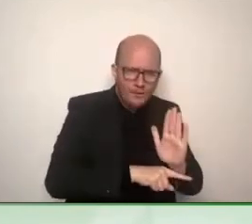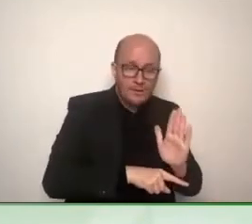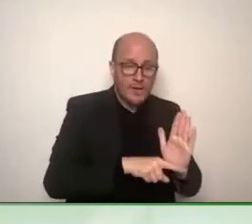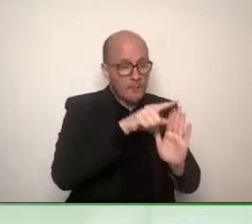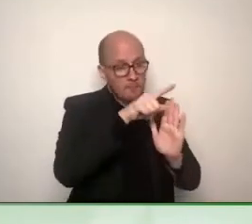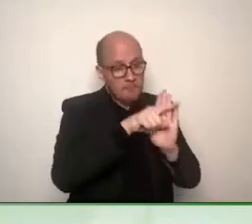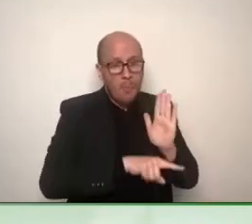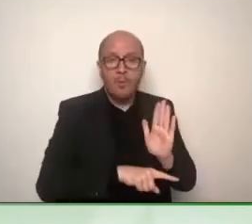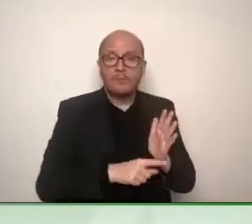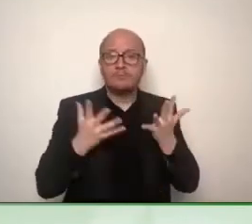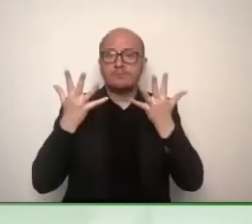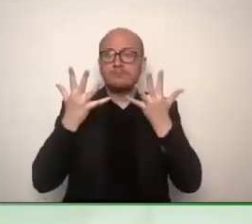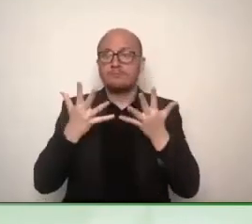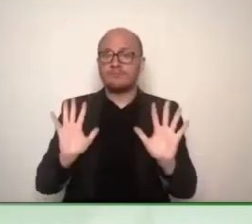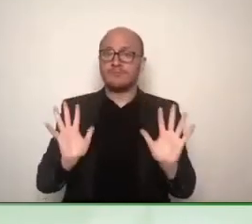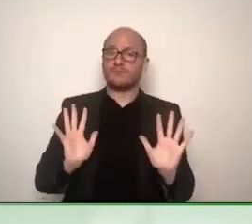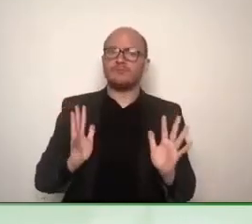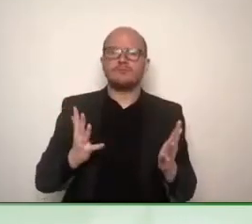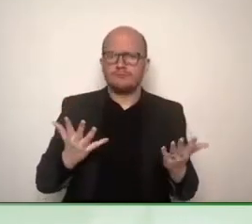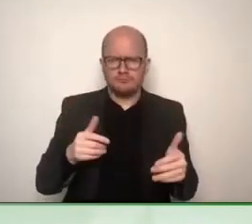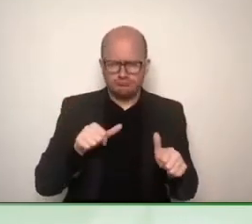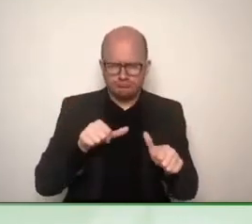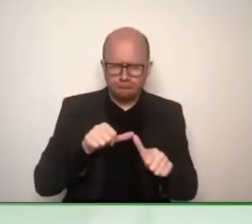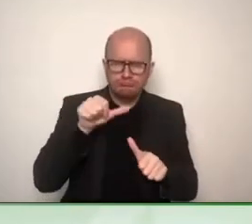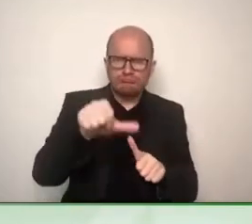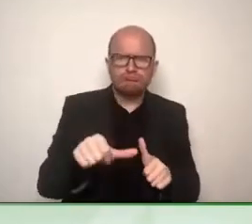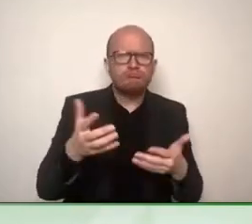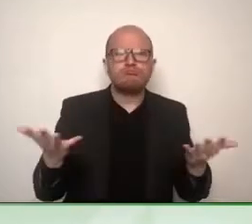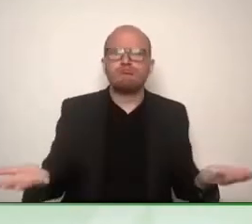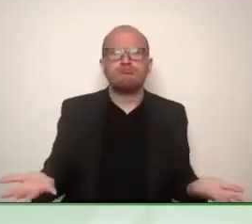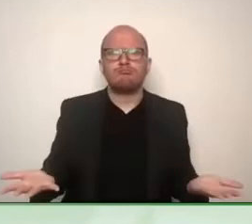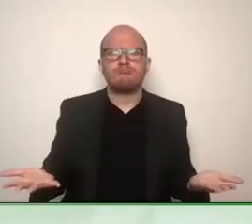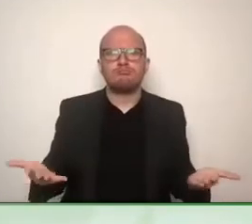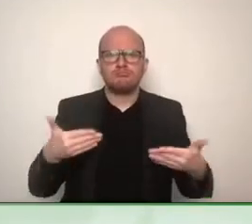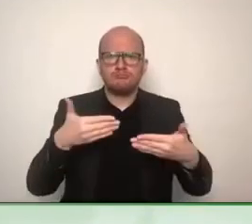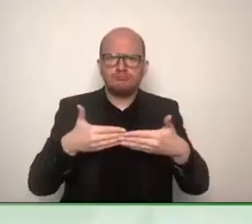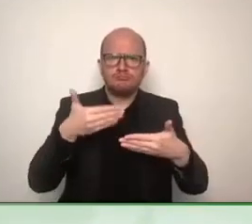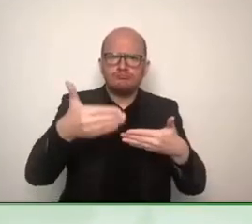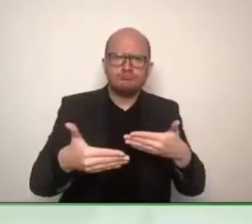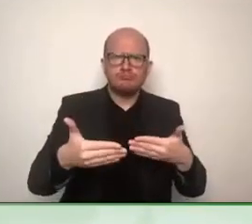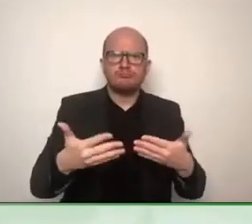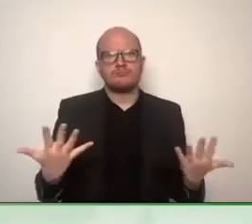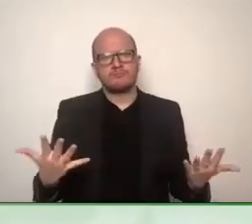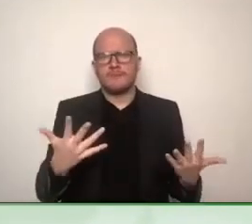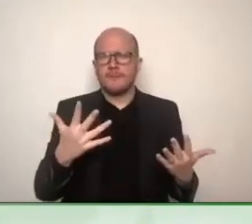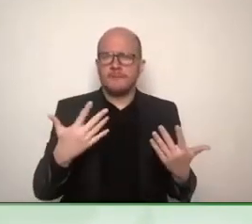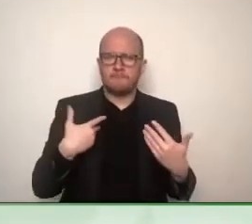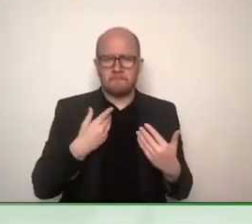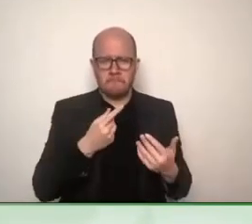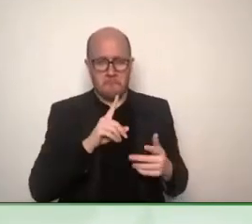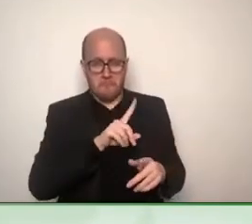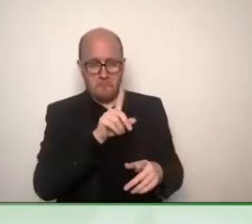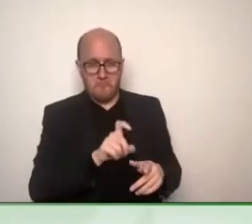next initiatives? What is your vision for the next three years, for example? Where is dissociation headed?